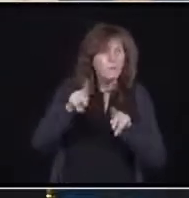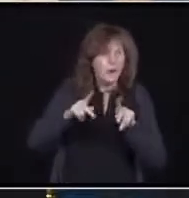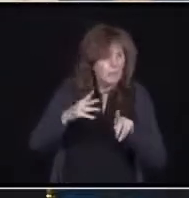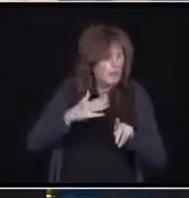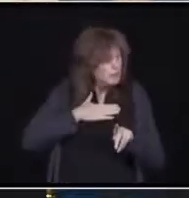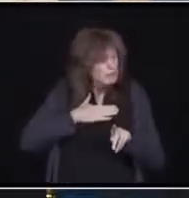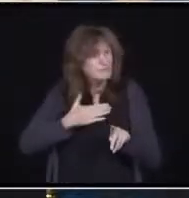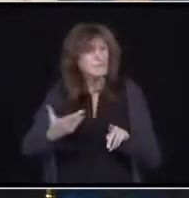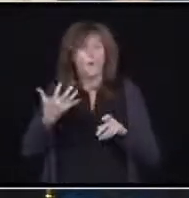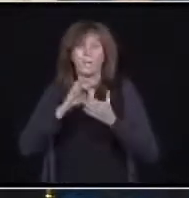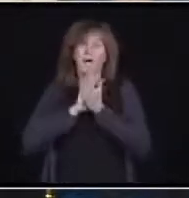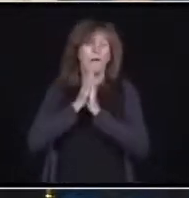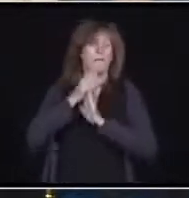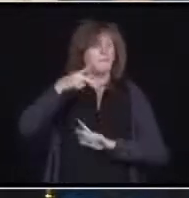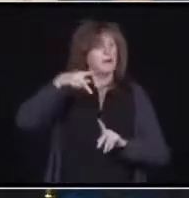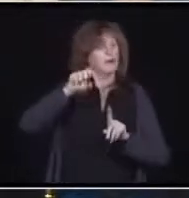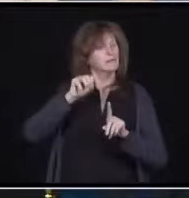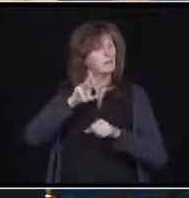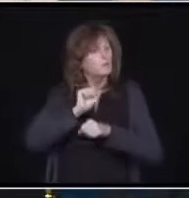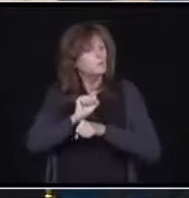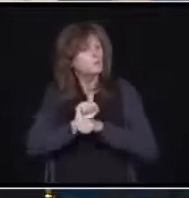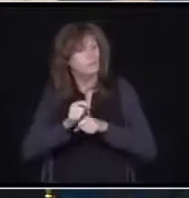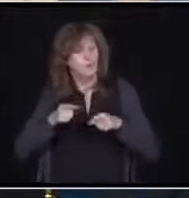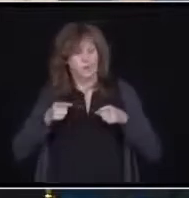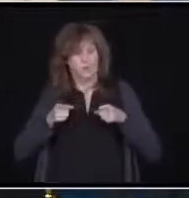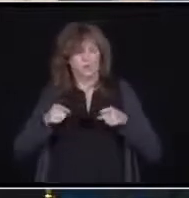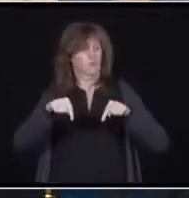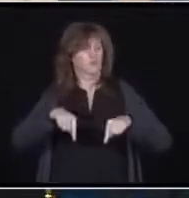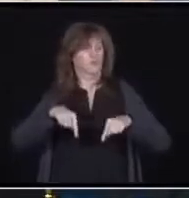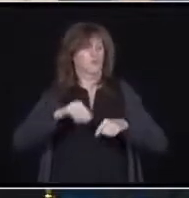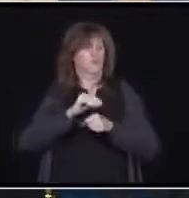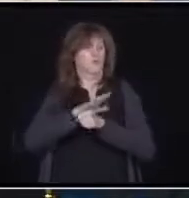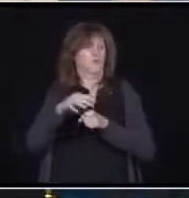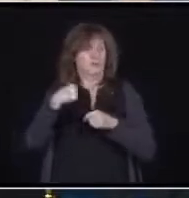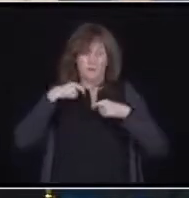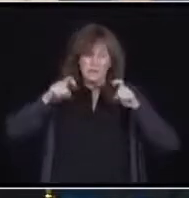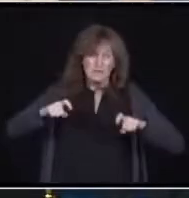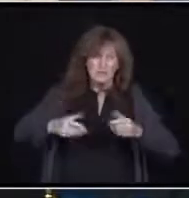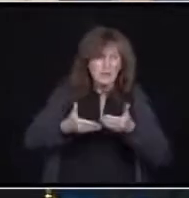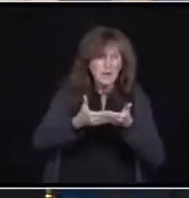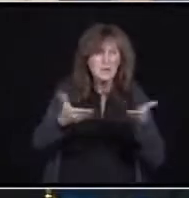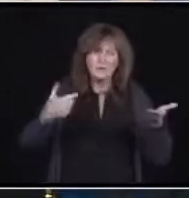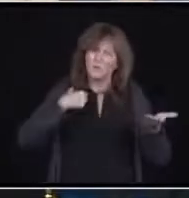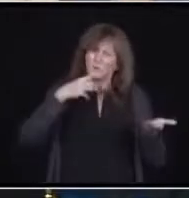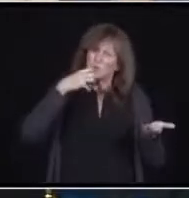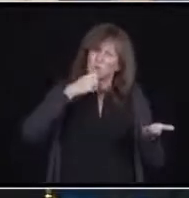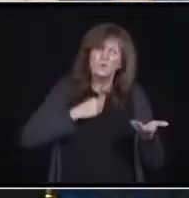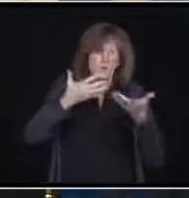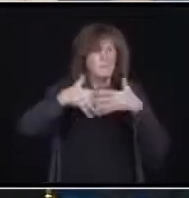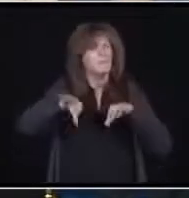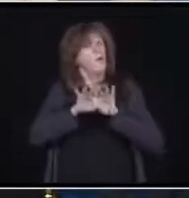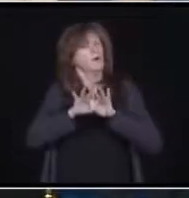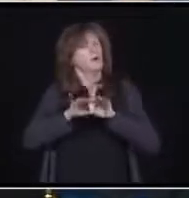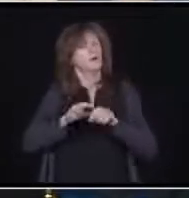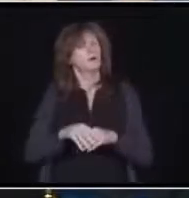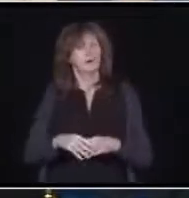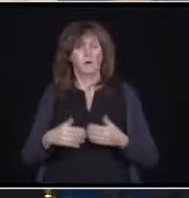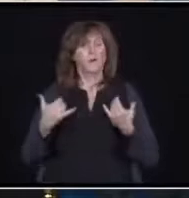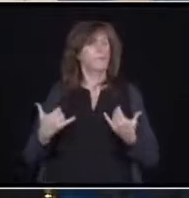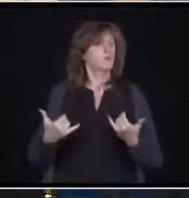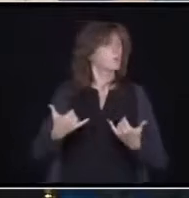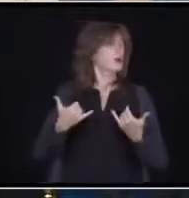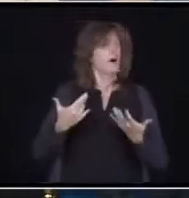when we need them most. It's absolutely critical. And that's why today we're making a landmark investment